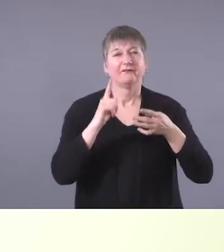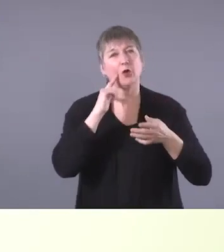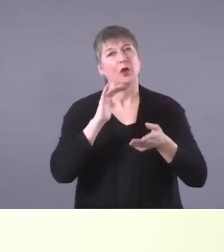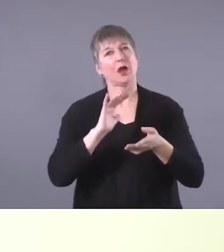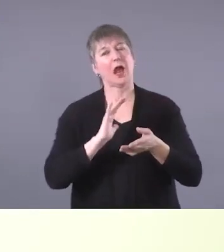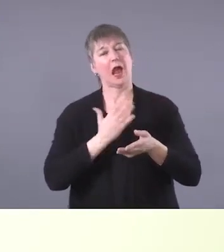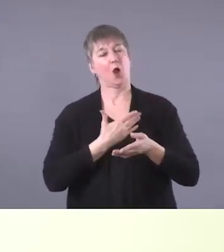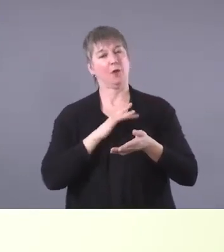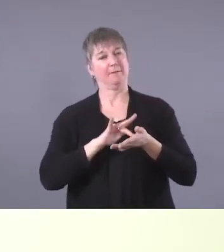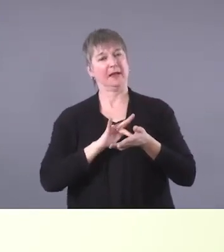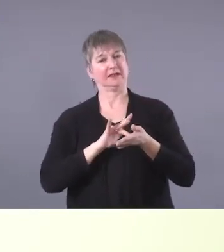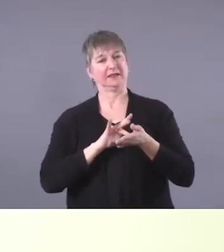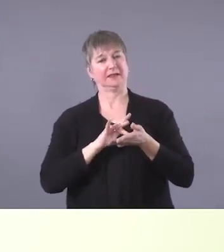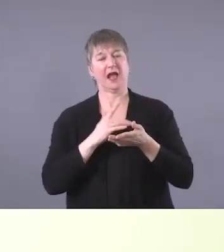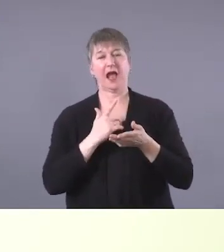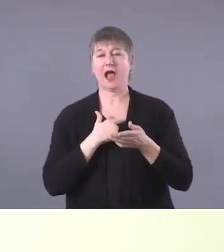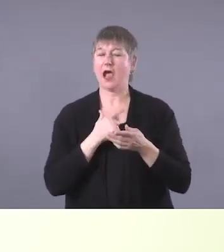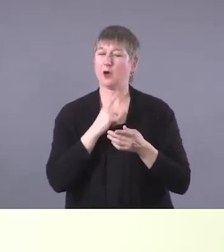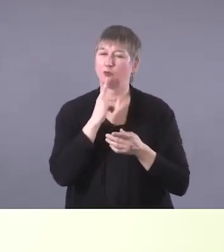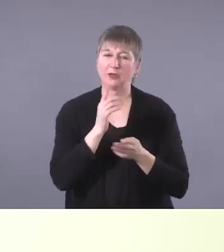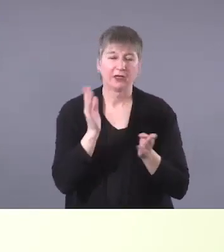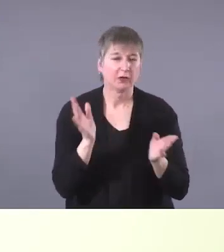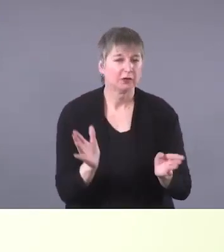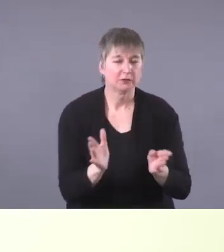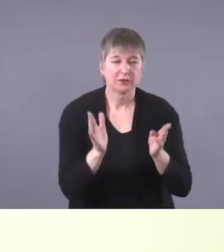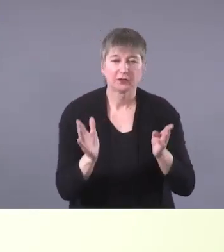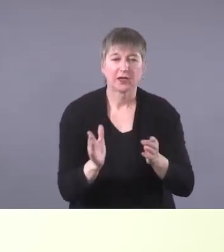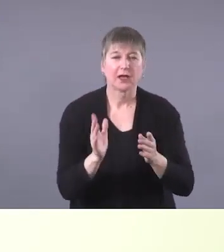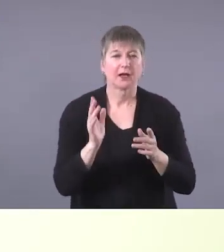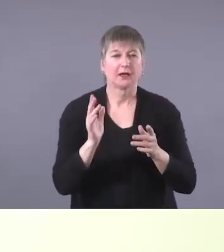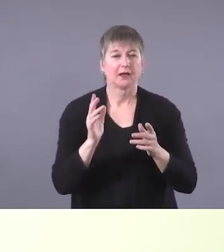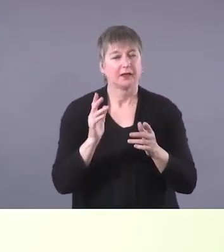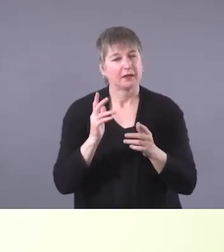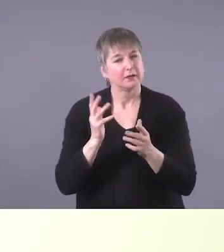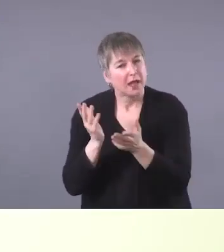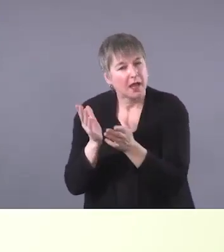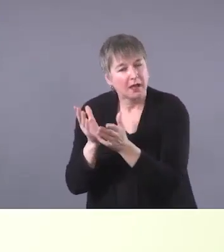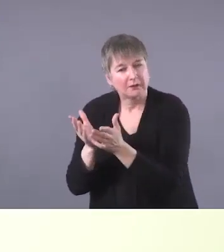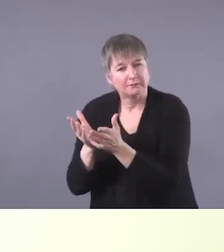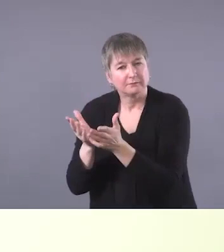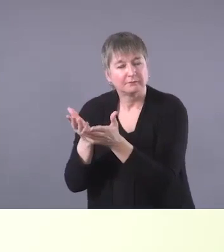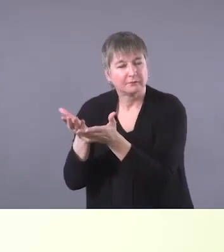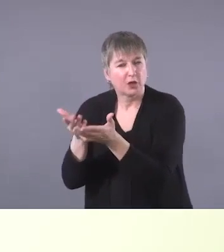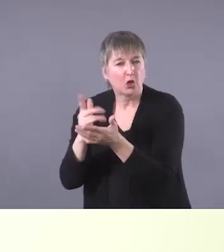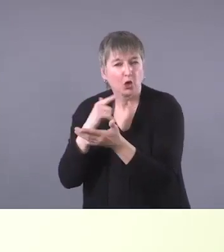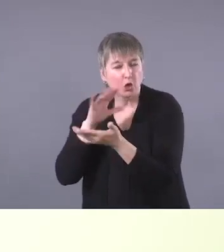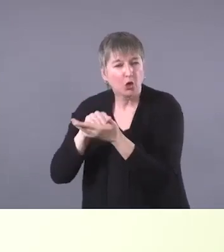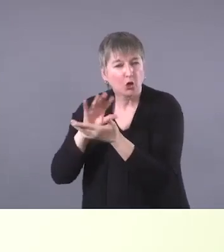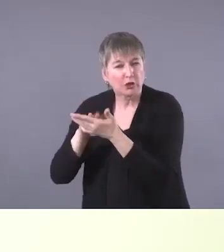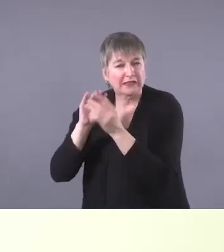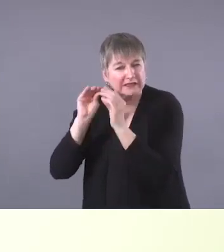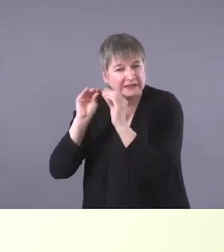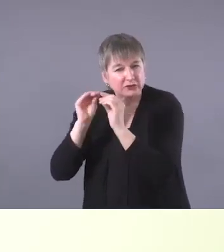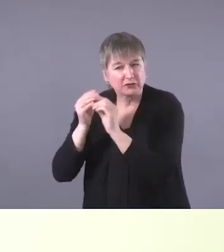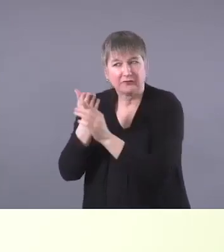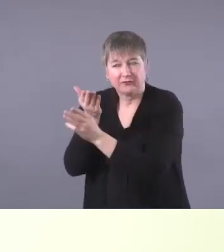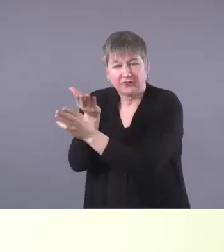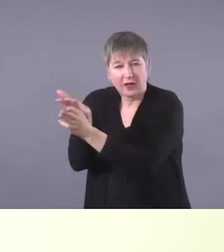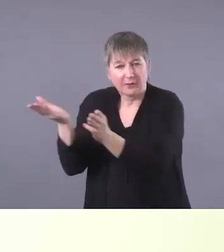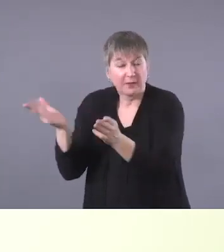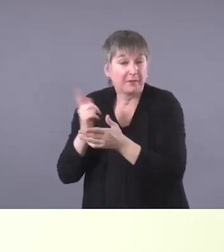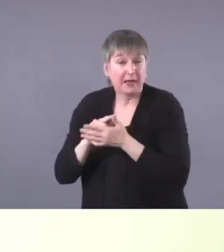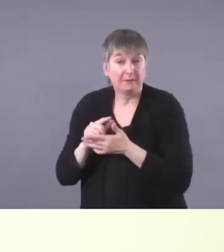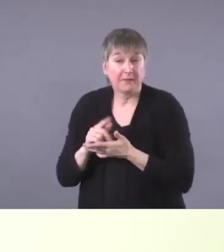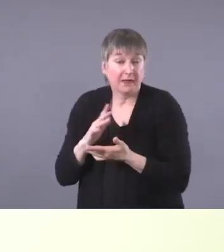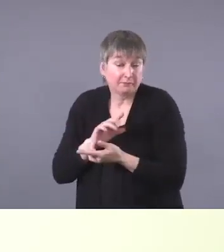I highly recommend people seek out, uh, these teachings through that protocol, perhaps search for an elder